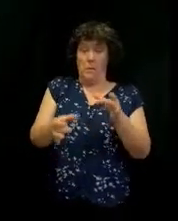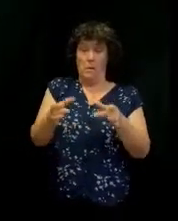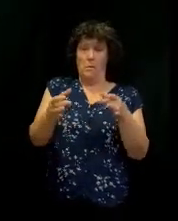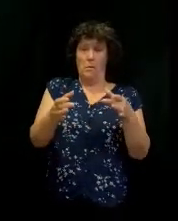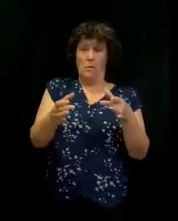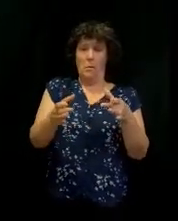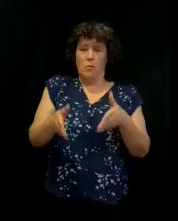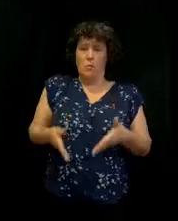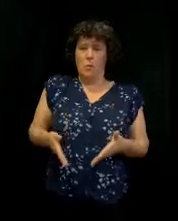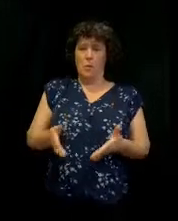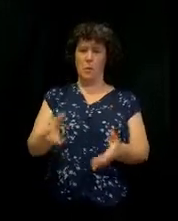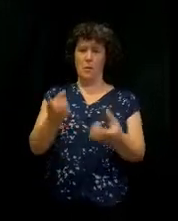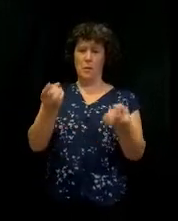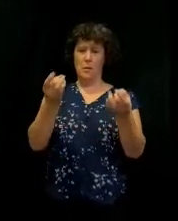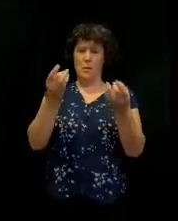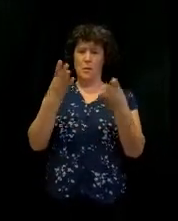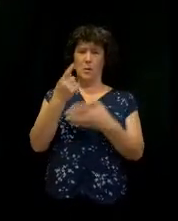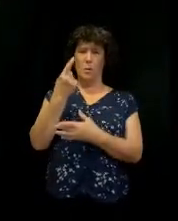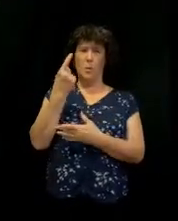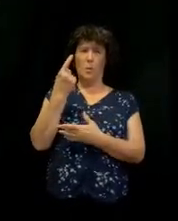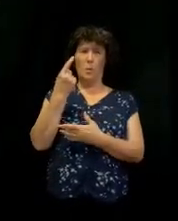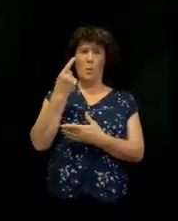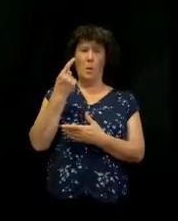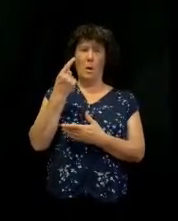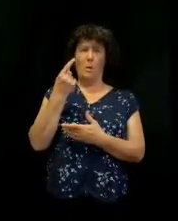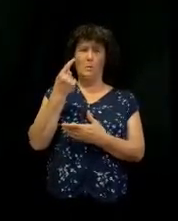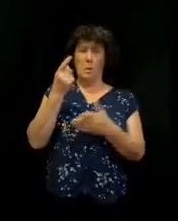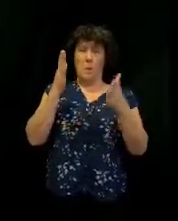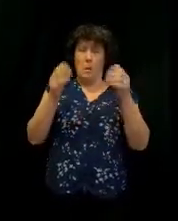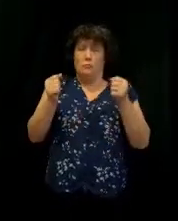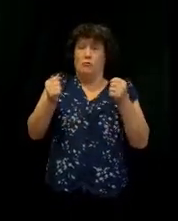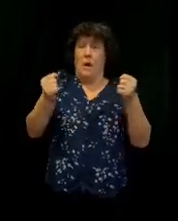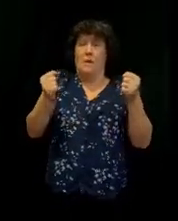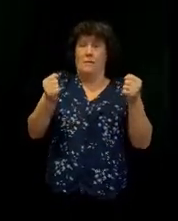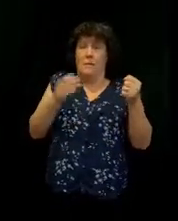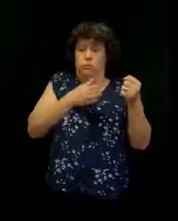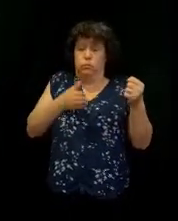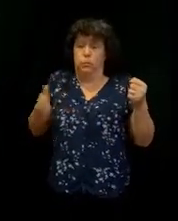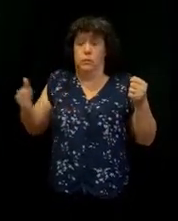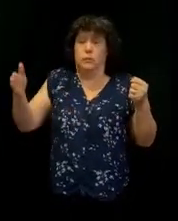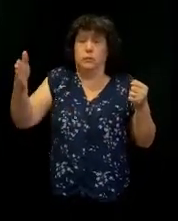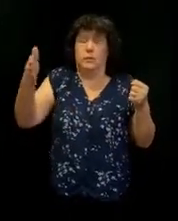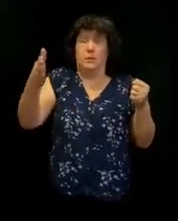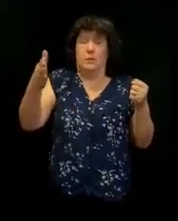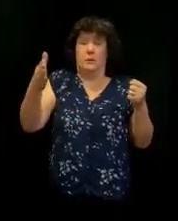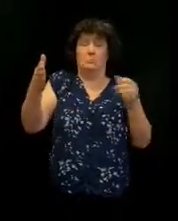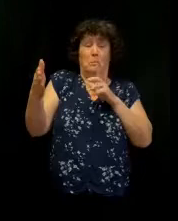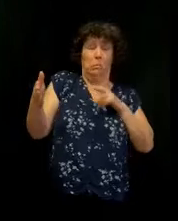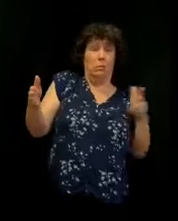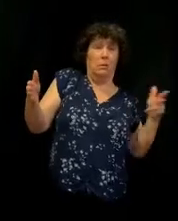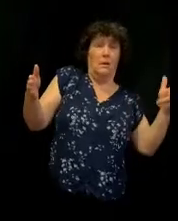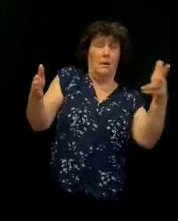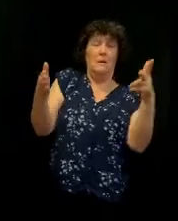Like, I'm talking about one person's going way over here. The other person, there's no cars coming. I mean, like, everybody just keeps going. Praise the Lord.